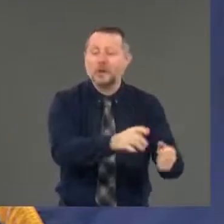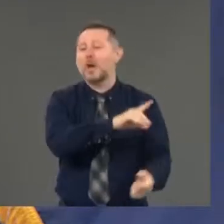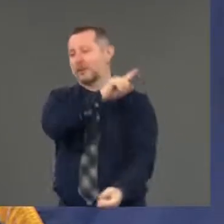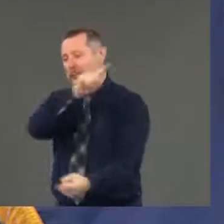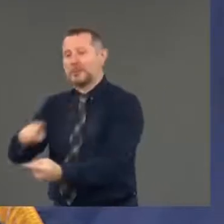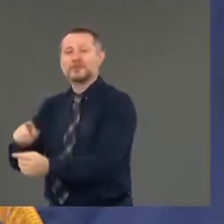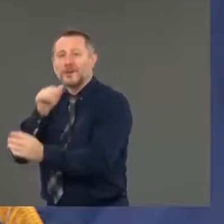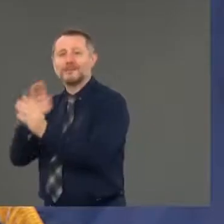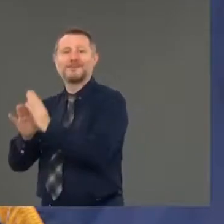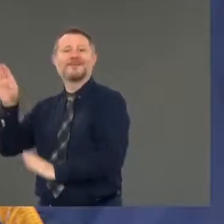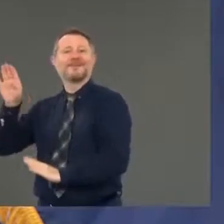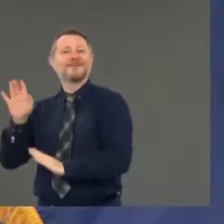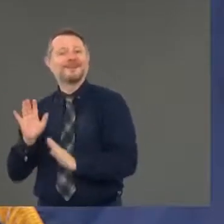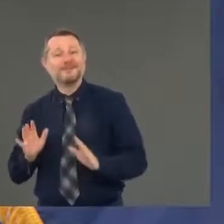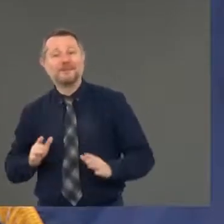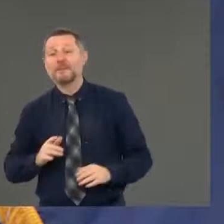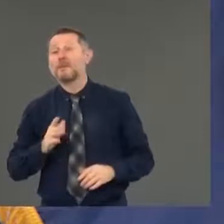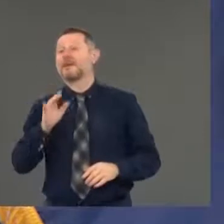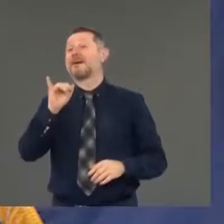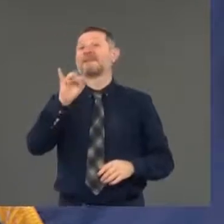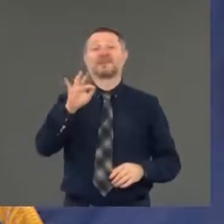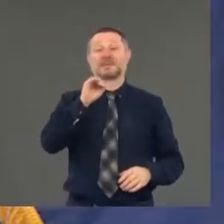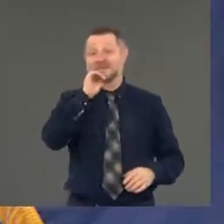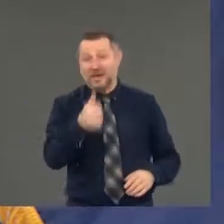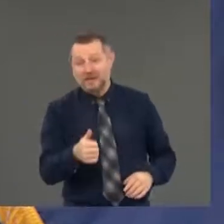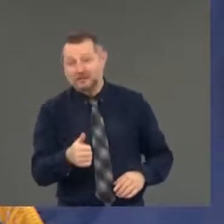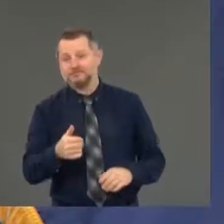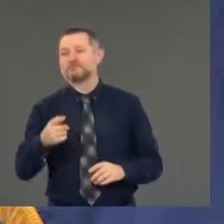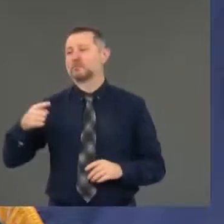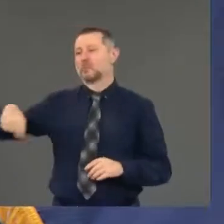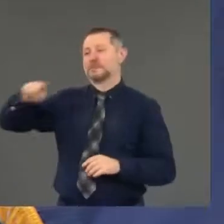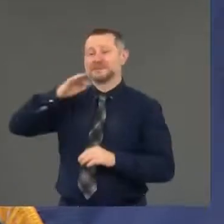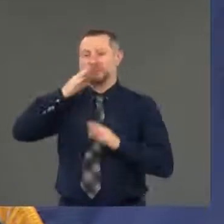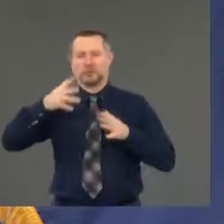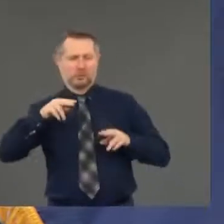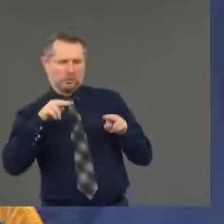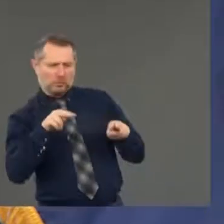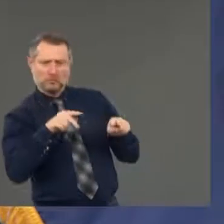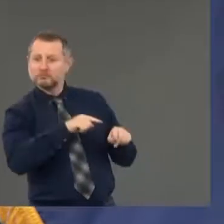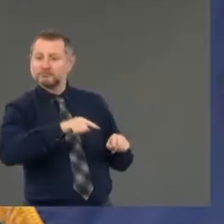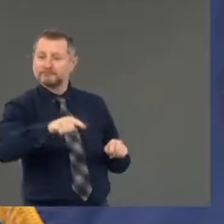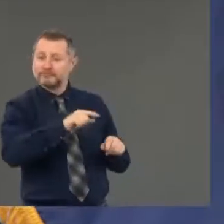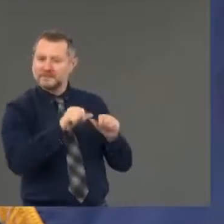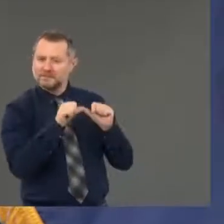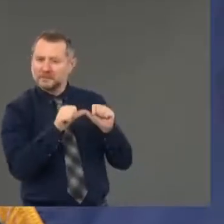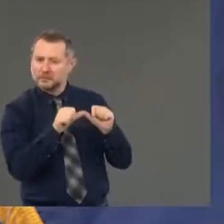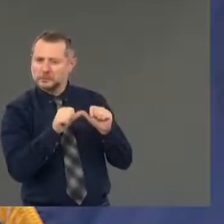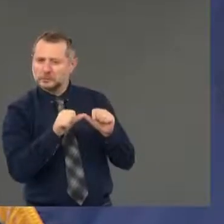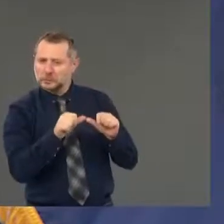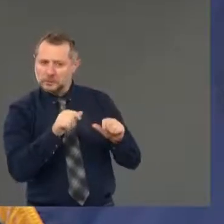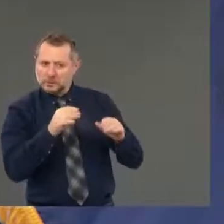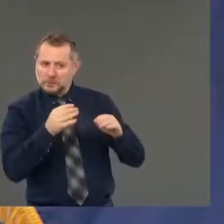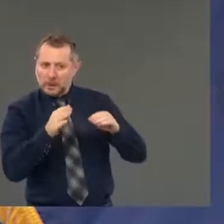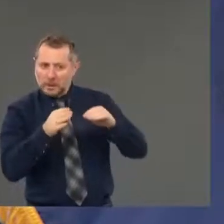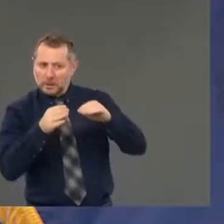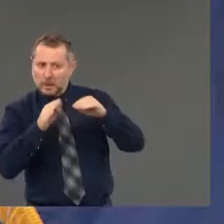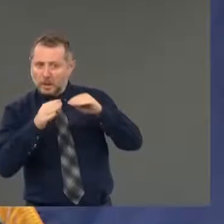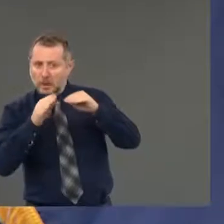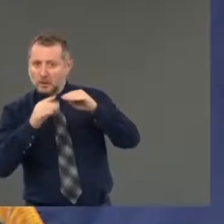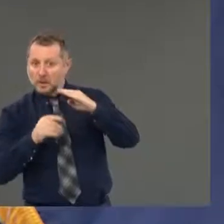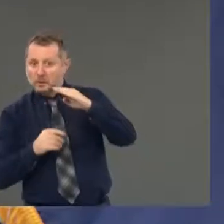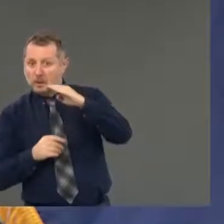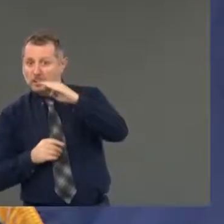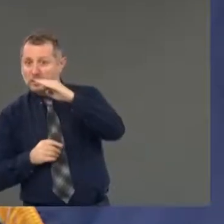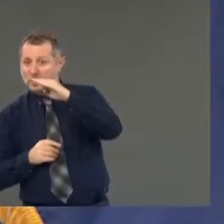Otherwise, they're looking for a continued community-wide increase that you cannot